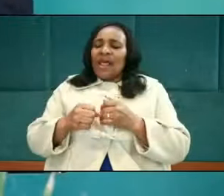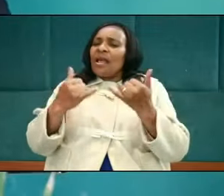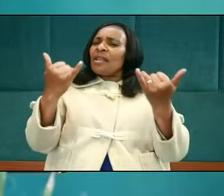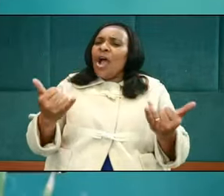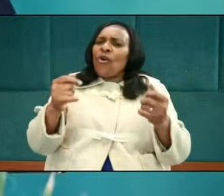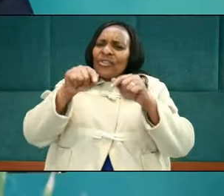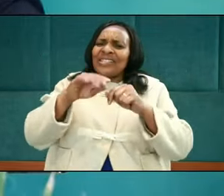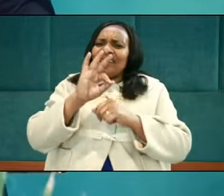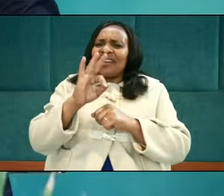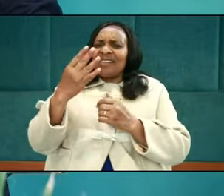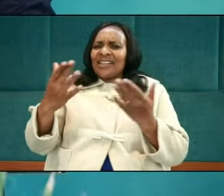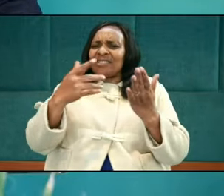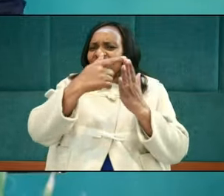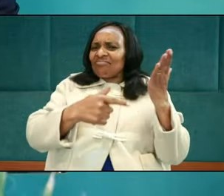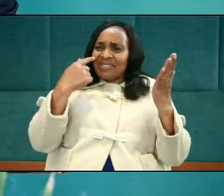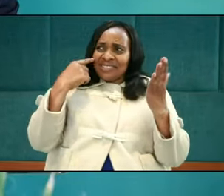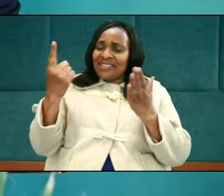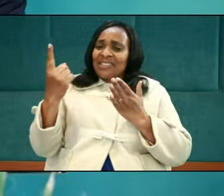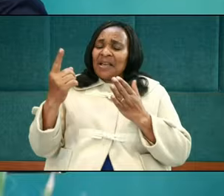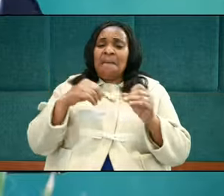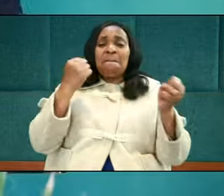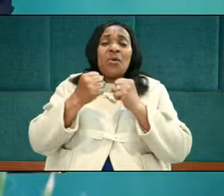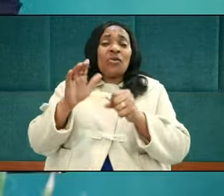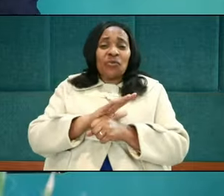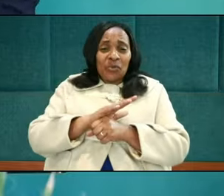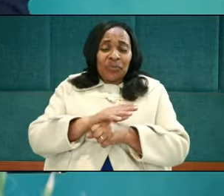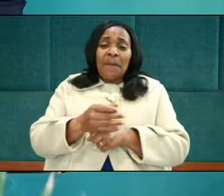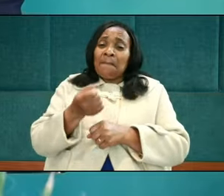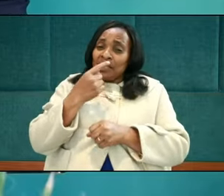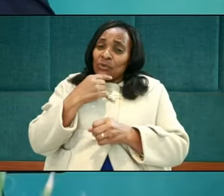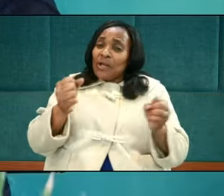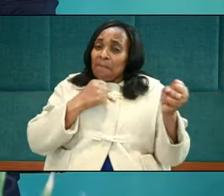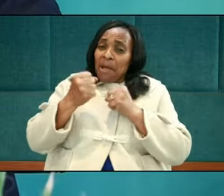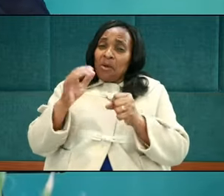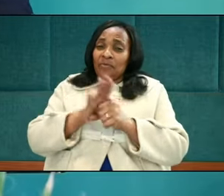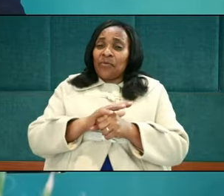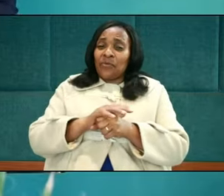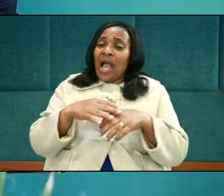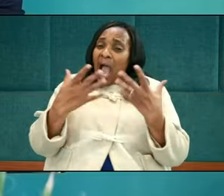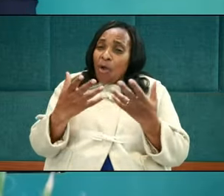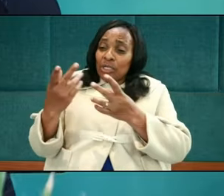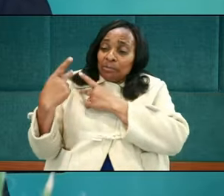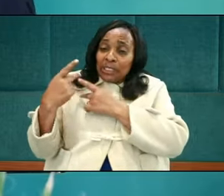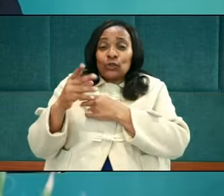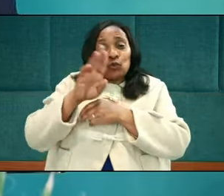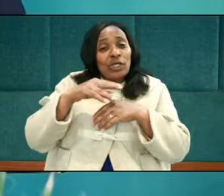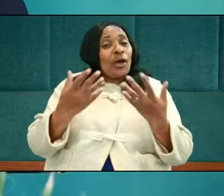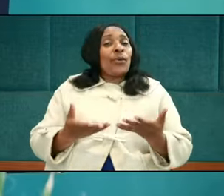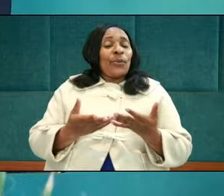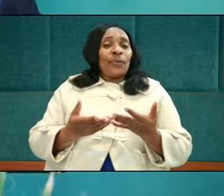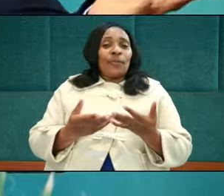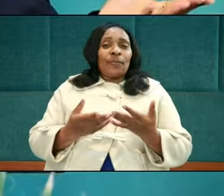these three things we are looking at are powerful. So, medicine is powerful, depending on how you use it. One